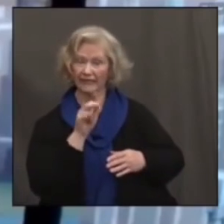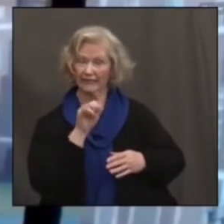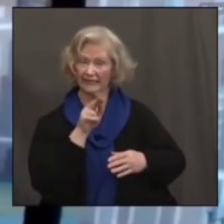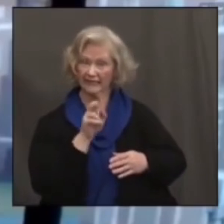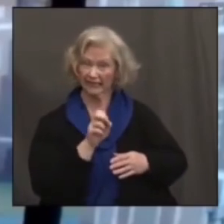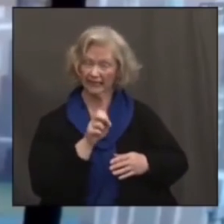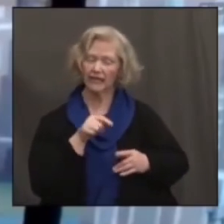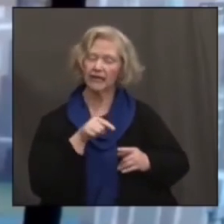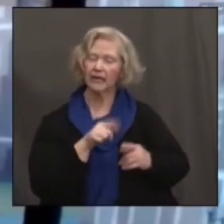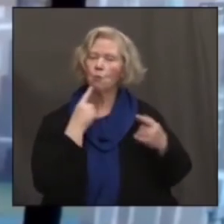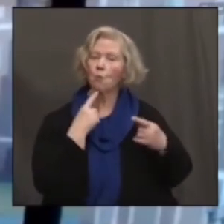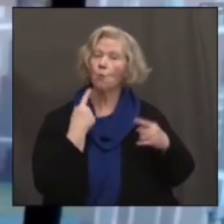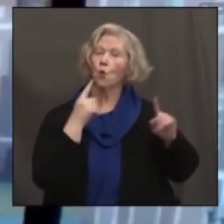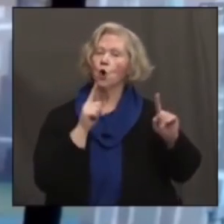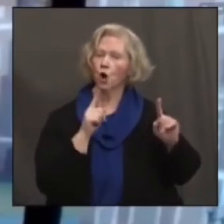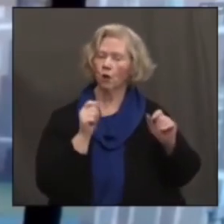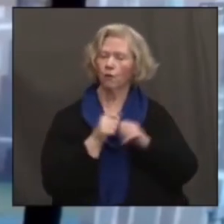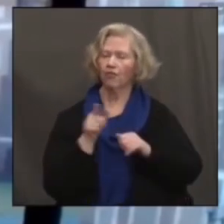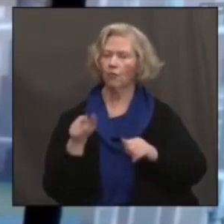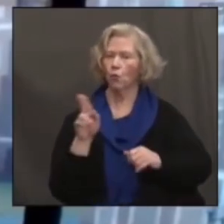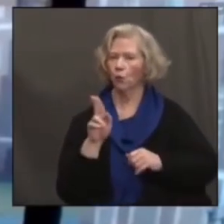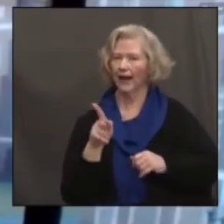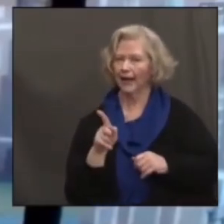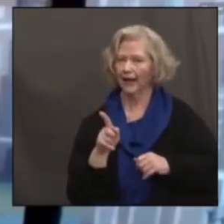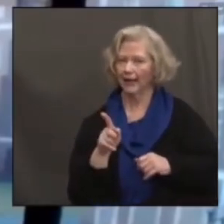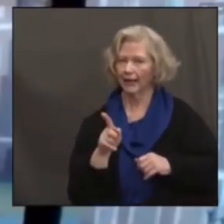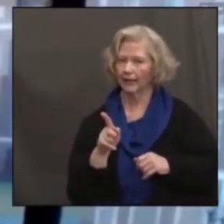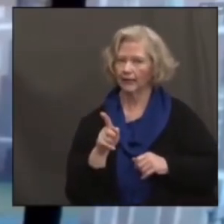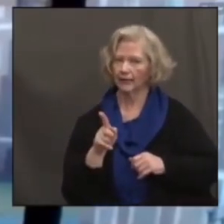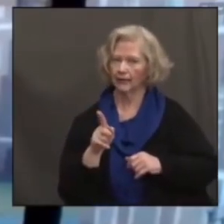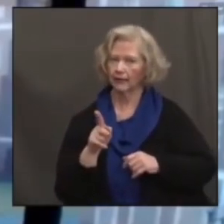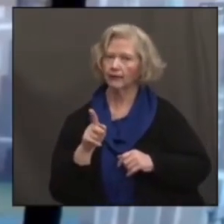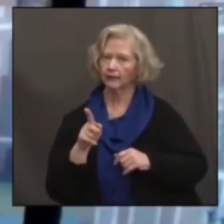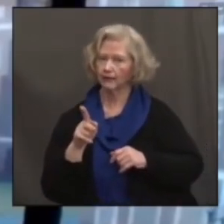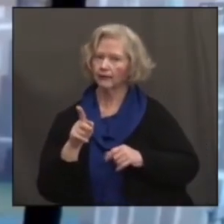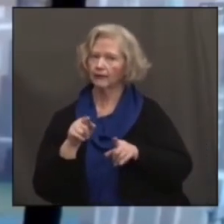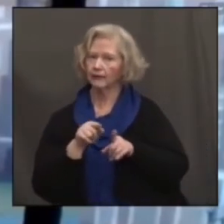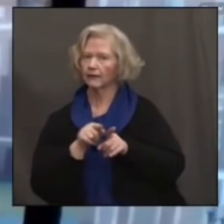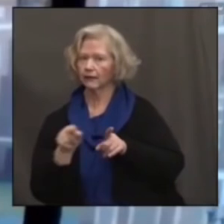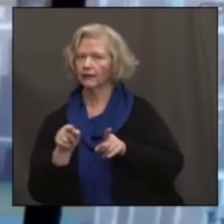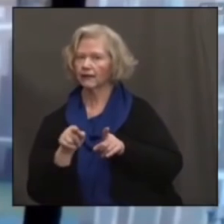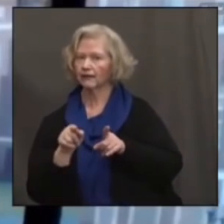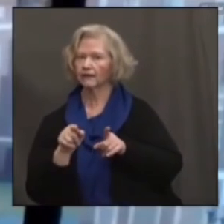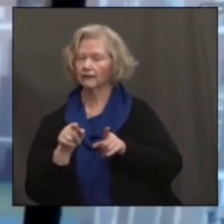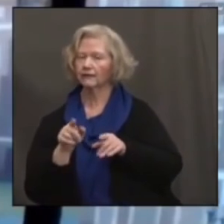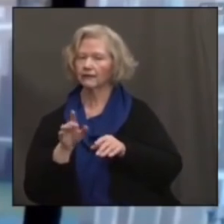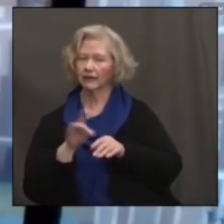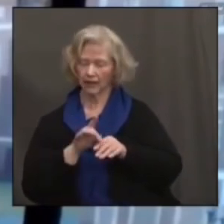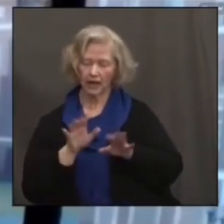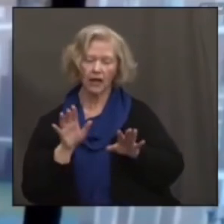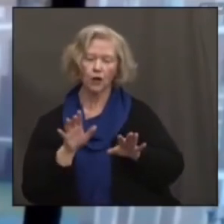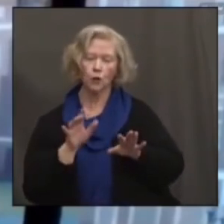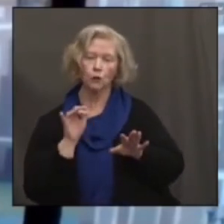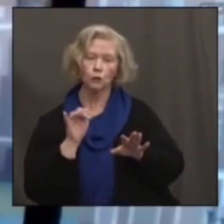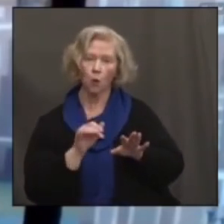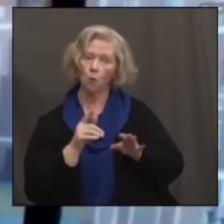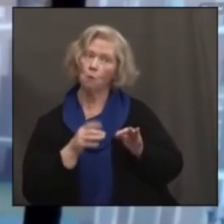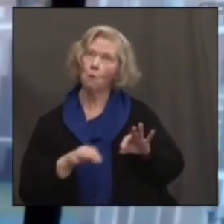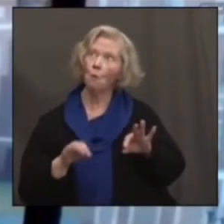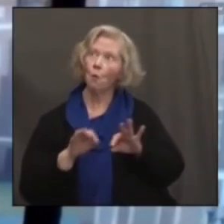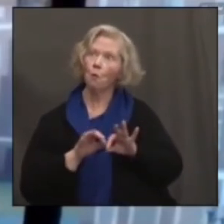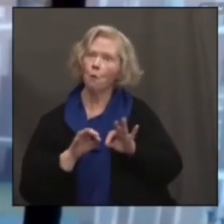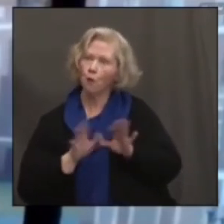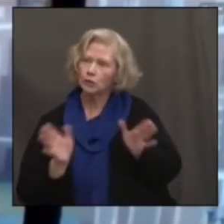be effective against that UK variant. So that again gets back to the point that vaccination is going to be the key